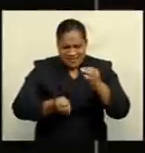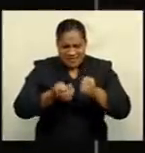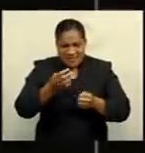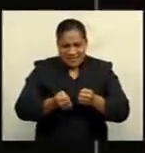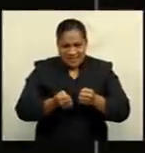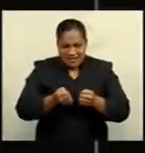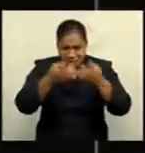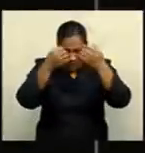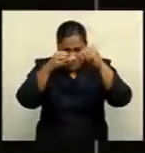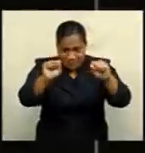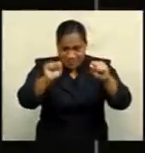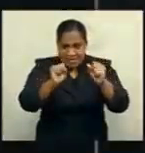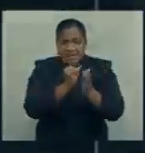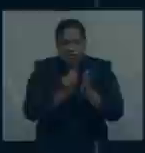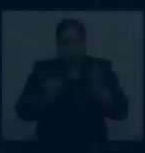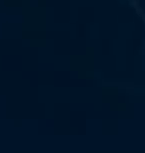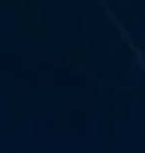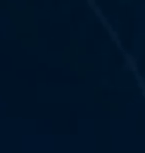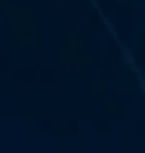challenges it's facing.